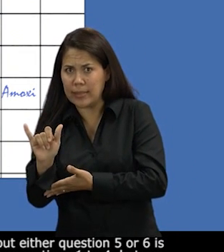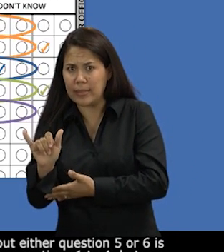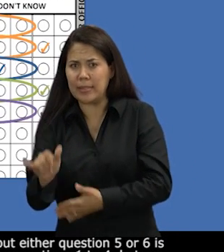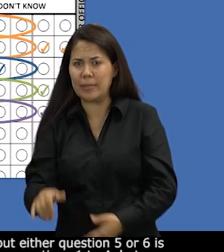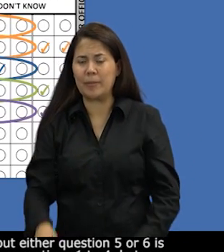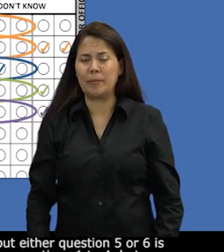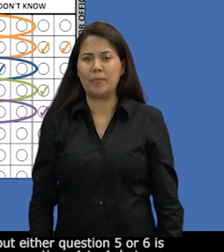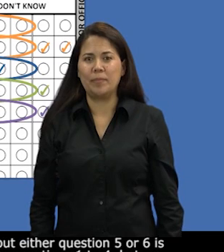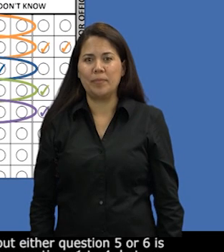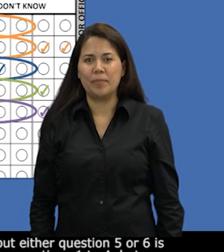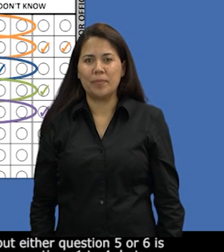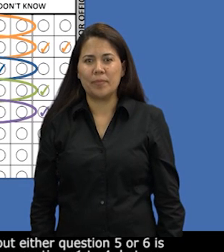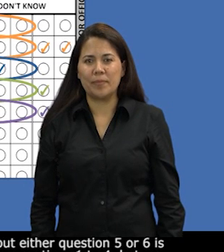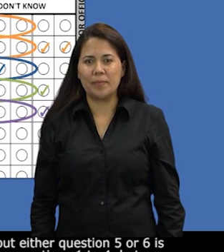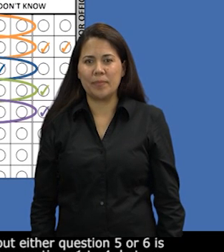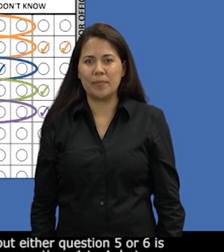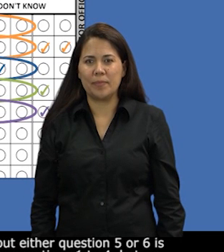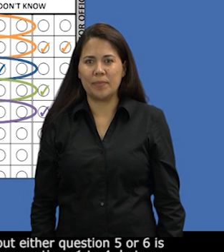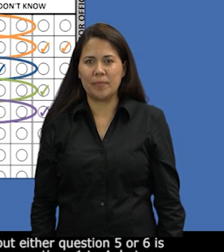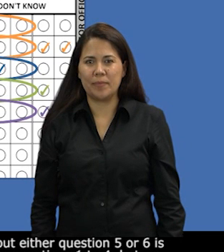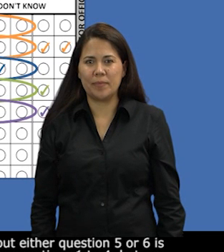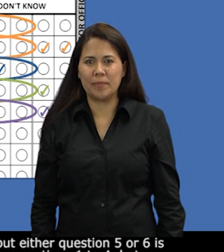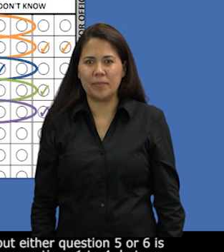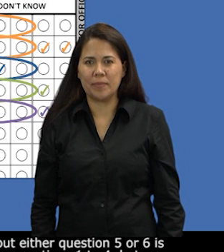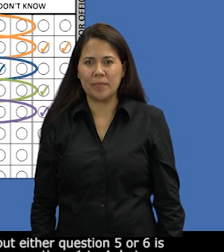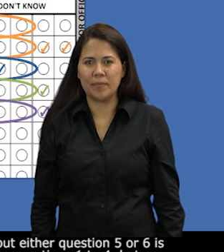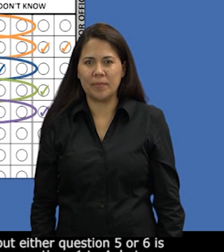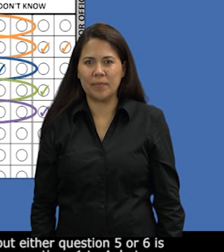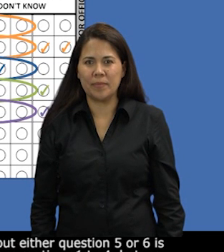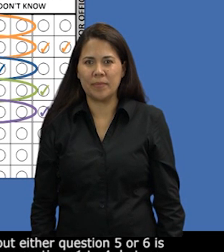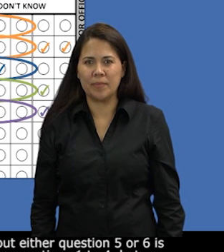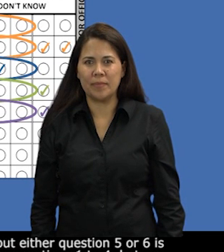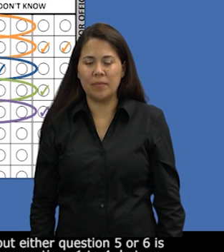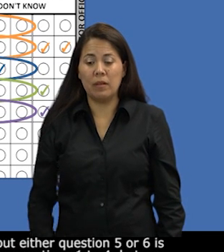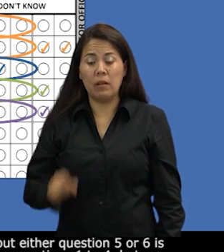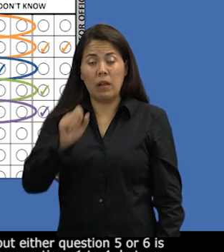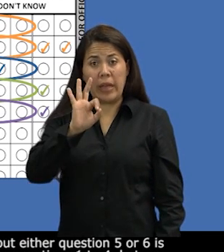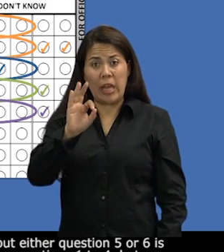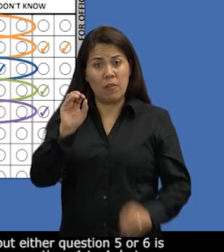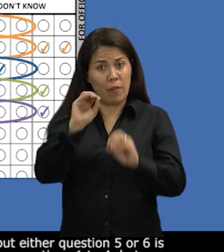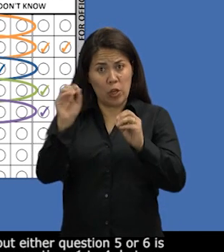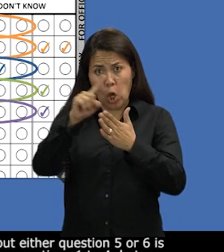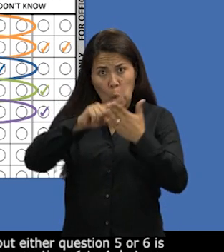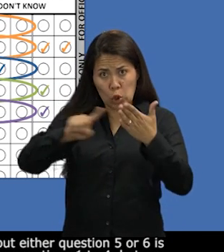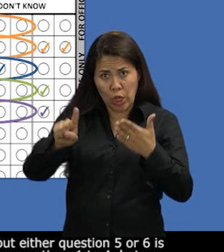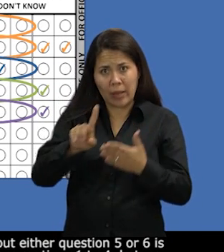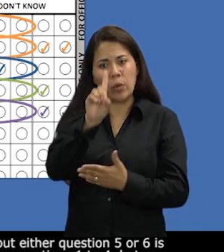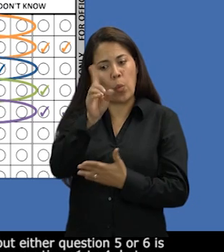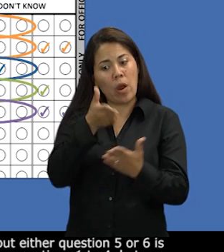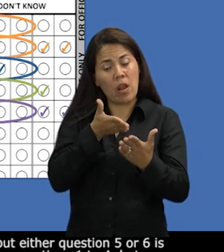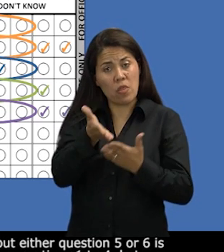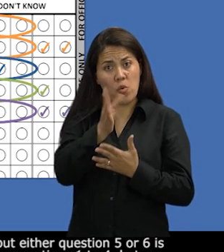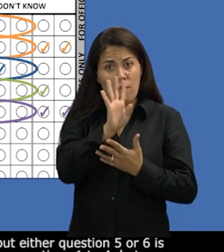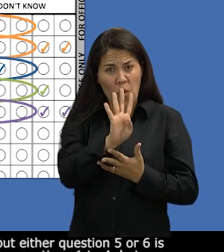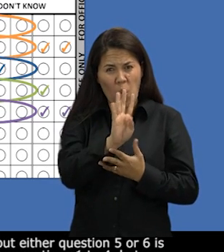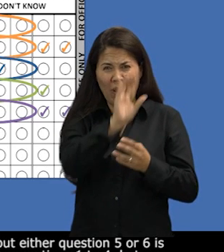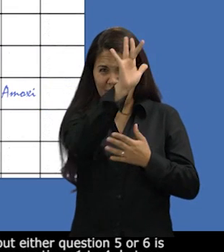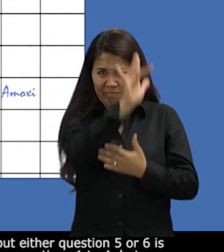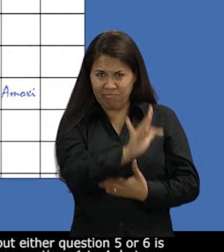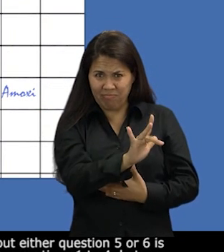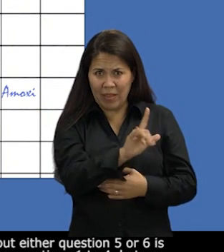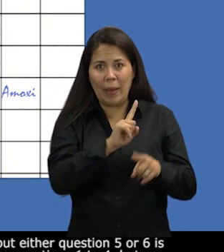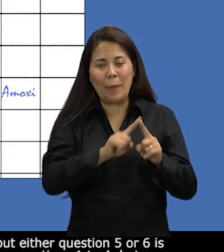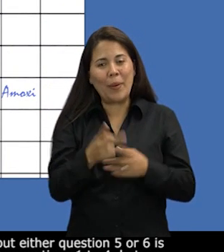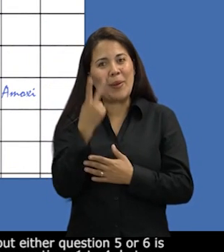If there are no checks to questions one to four, but either question five or six is check yes,